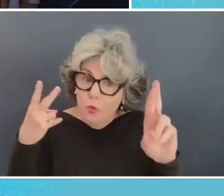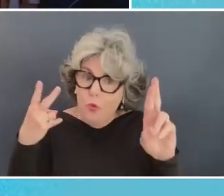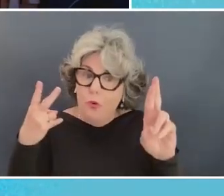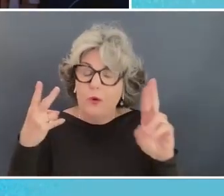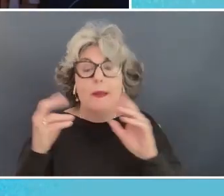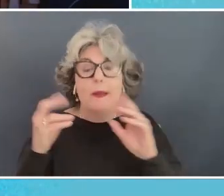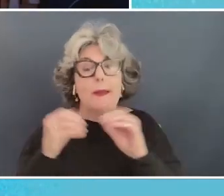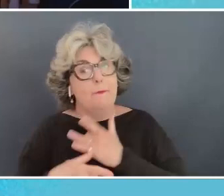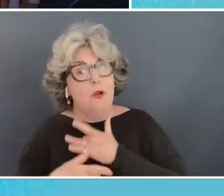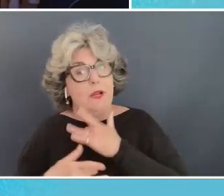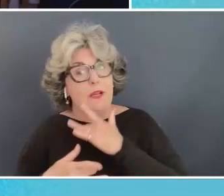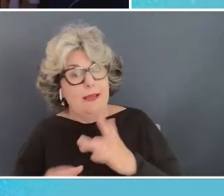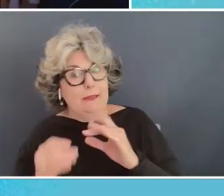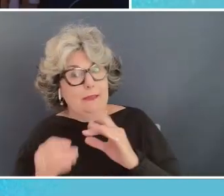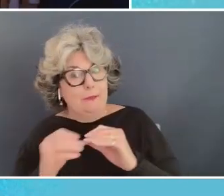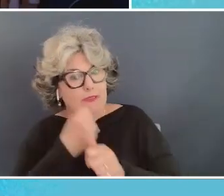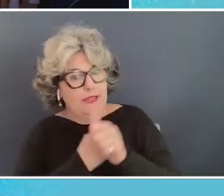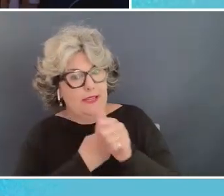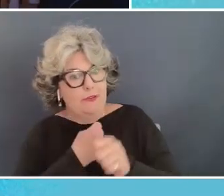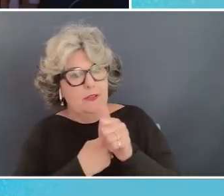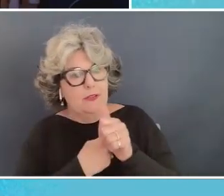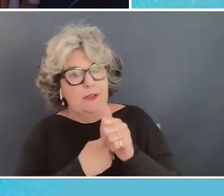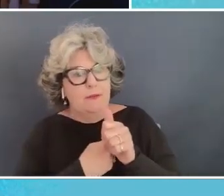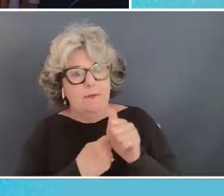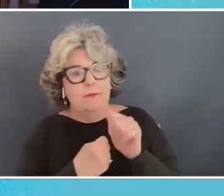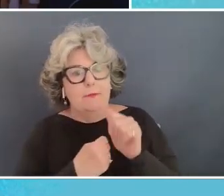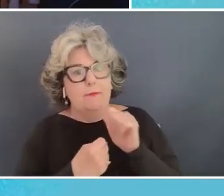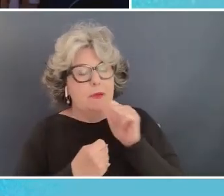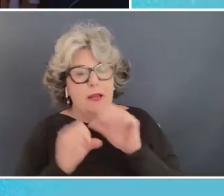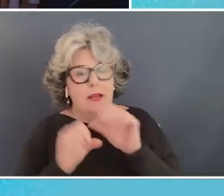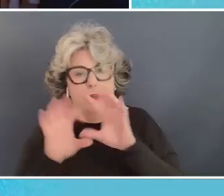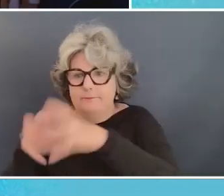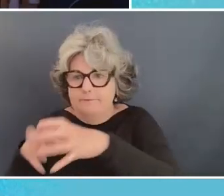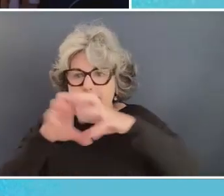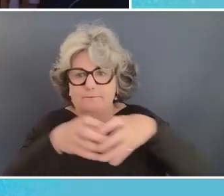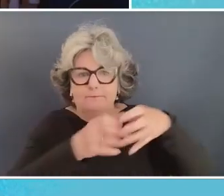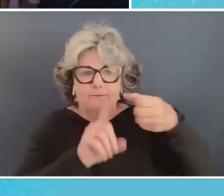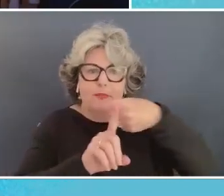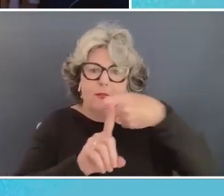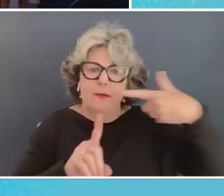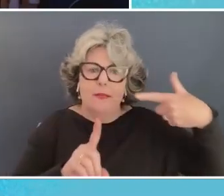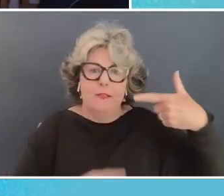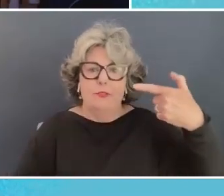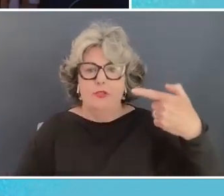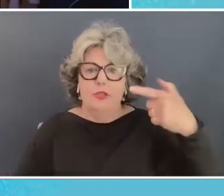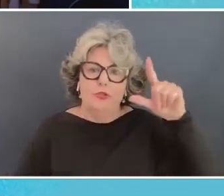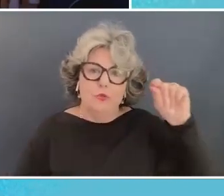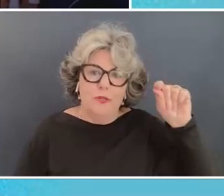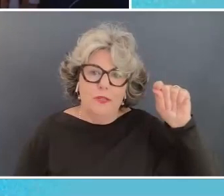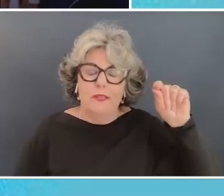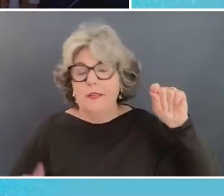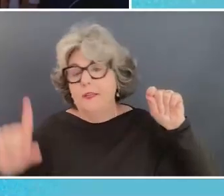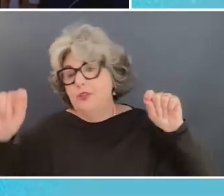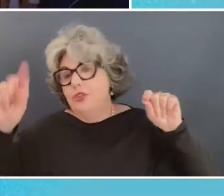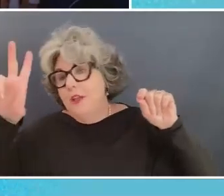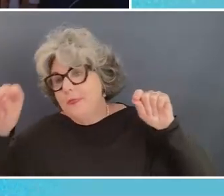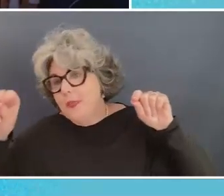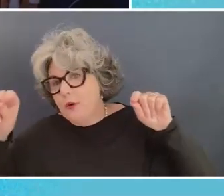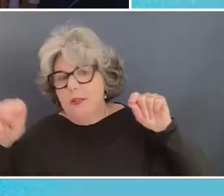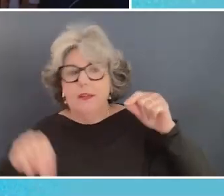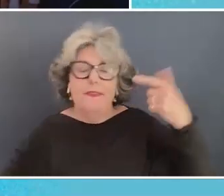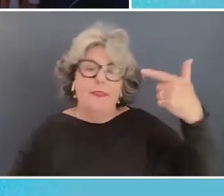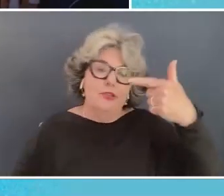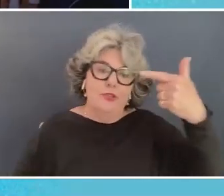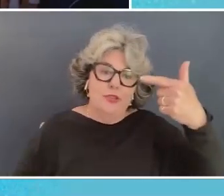and more dangerously by just countless clubs right the expansion of the g20 to the g30 and then many other g groups